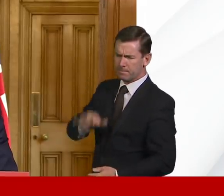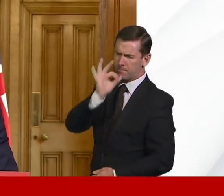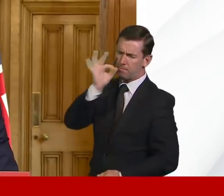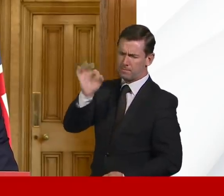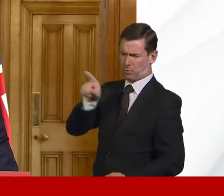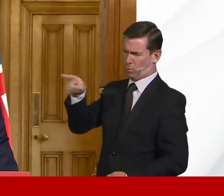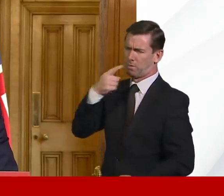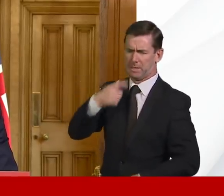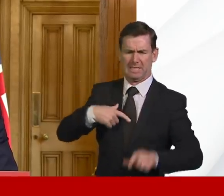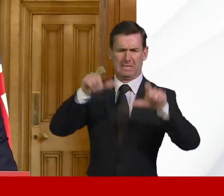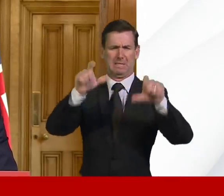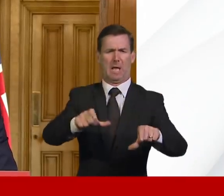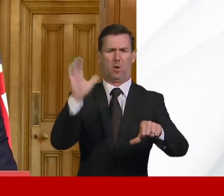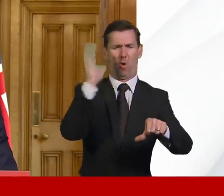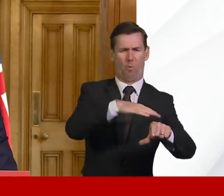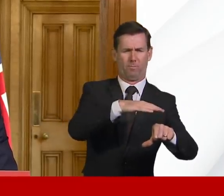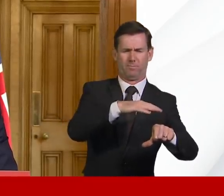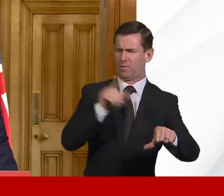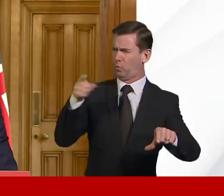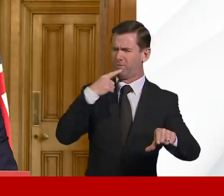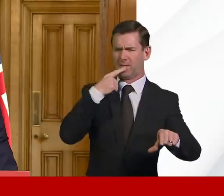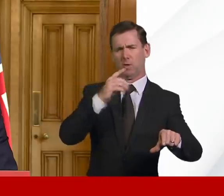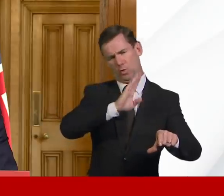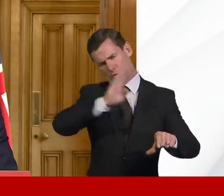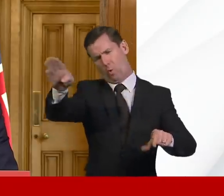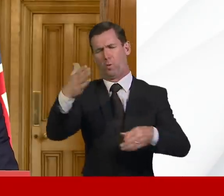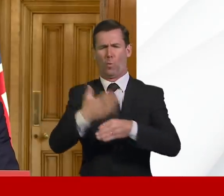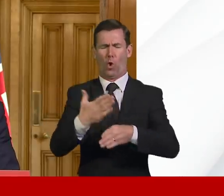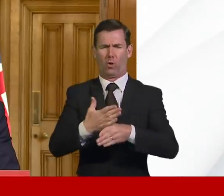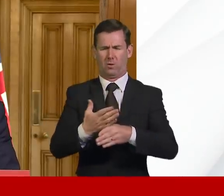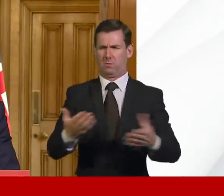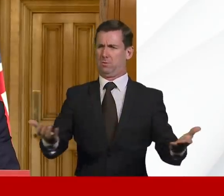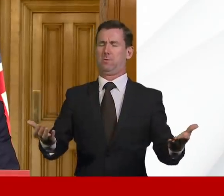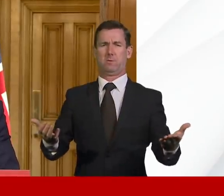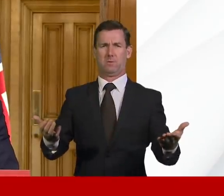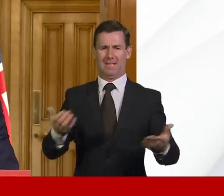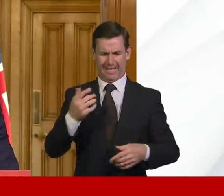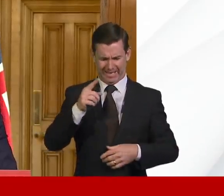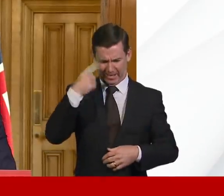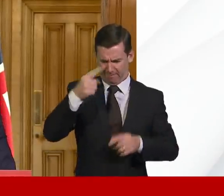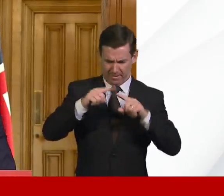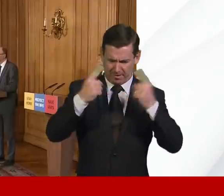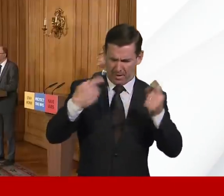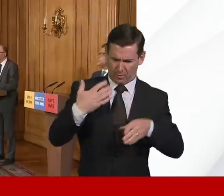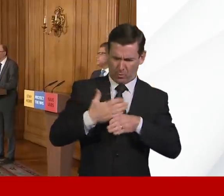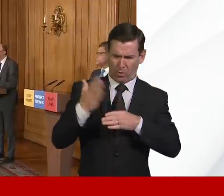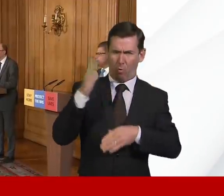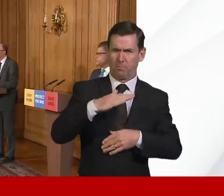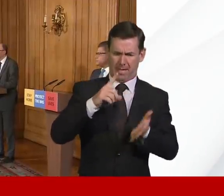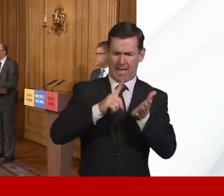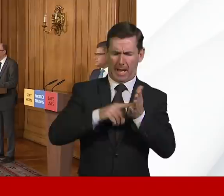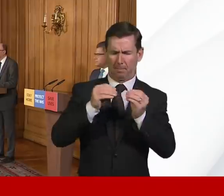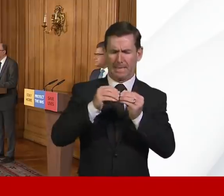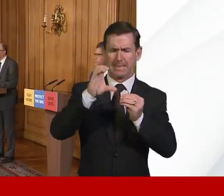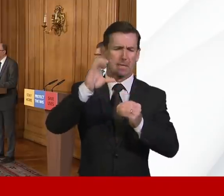stay at home, but you've also told them to go to work if, of course, they're unable to work from home. At LBC, we've had lots of calls from people